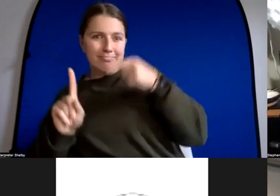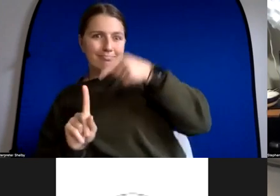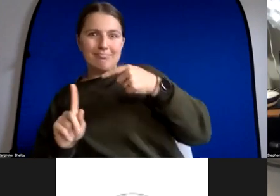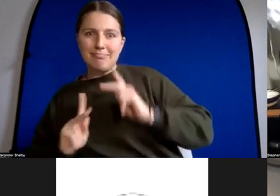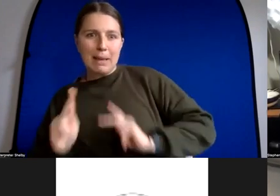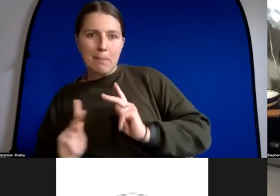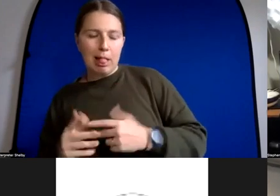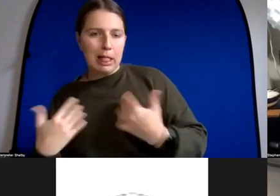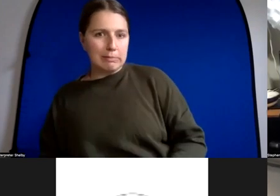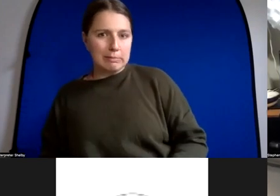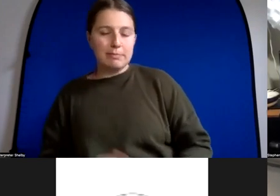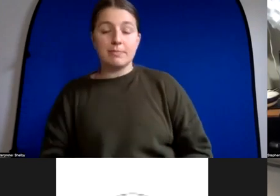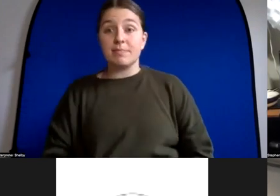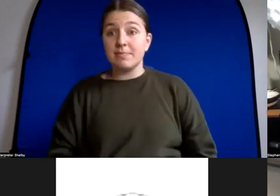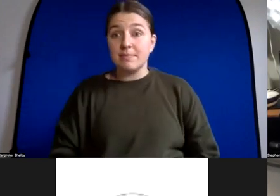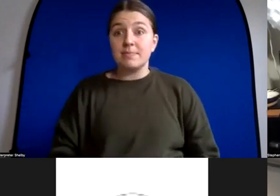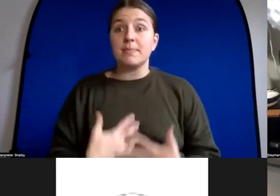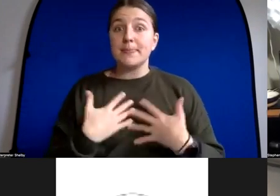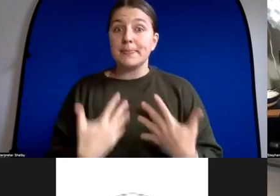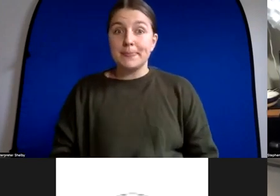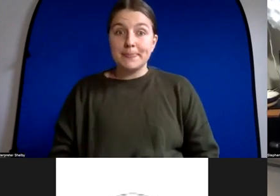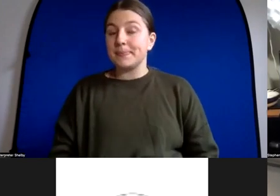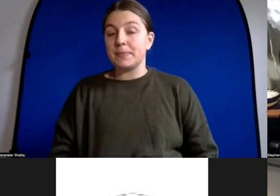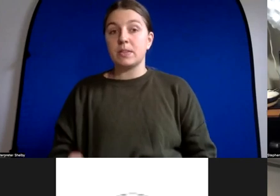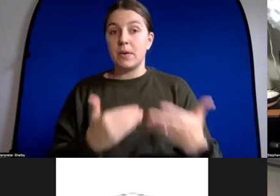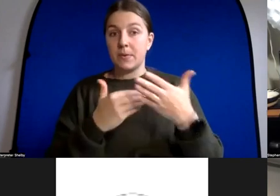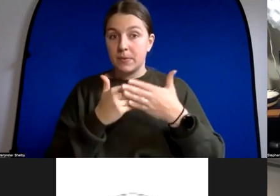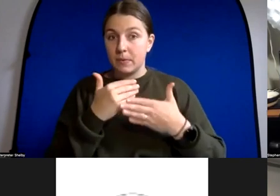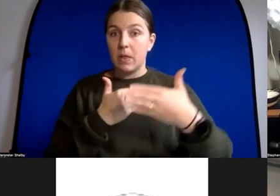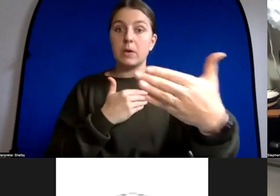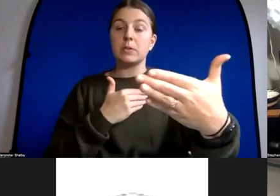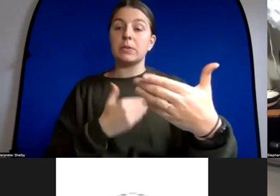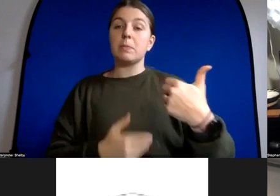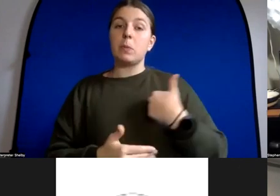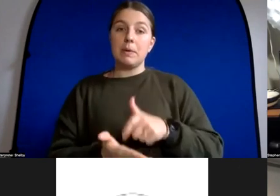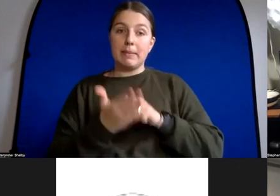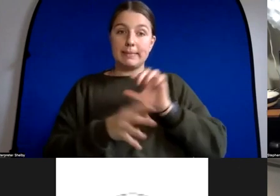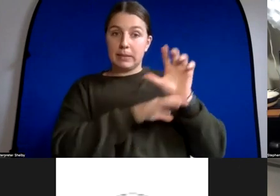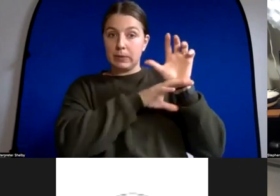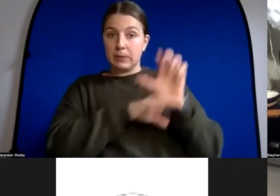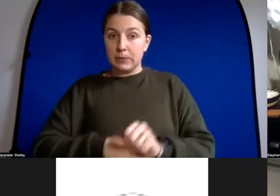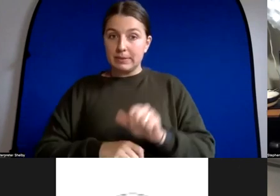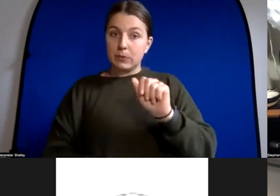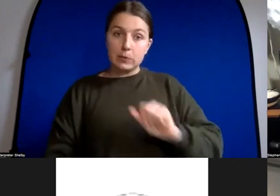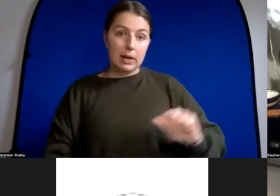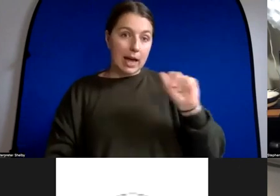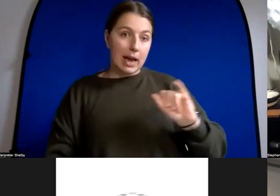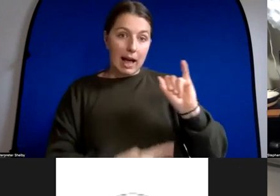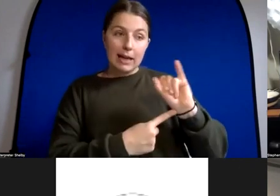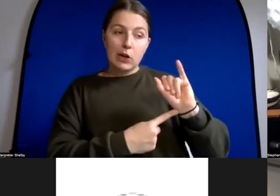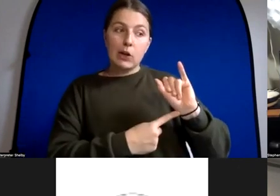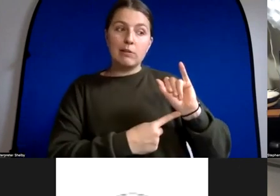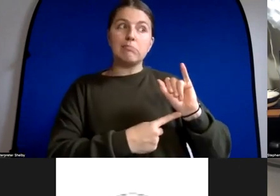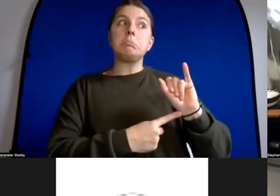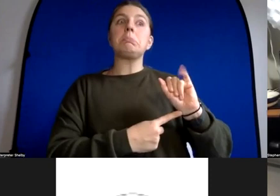i think that uh we're going to have to get used to the idea of the ais learning from